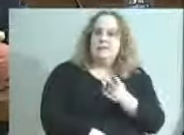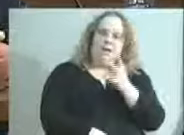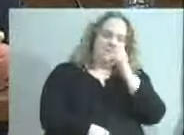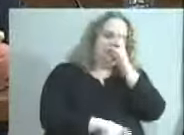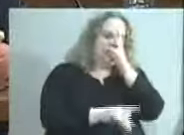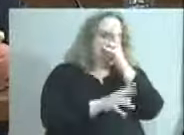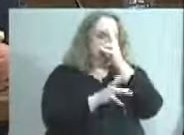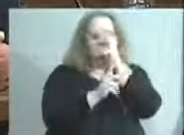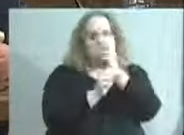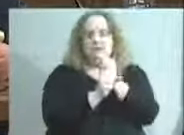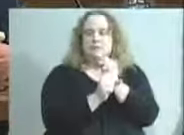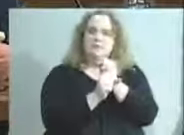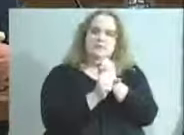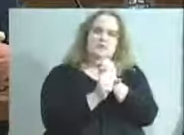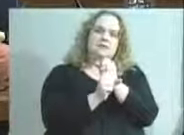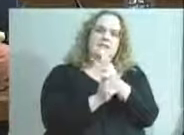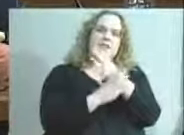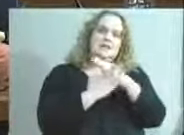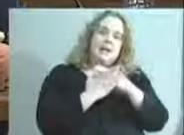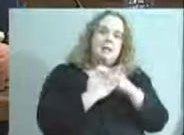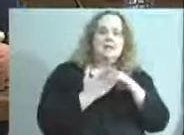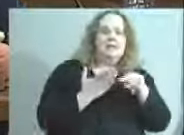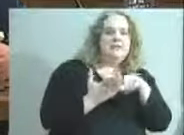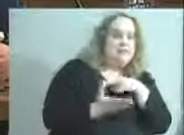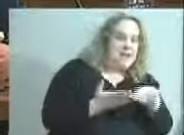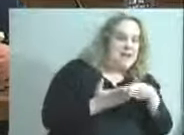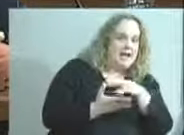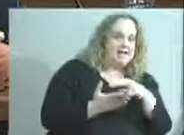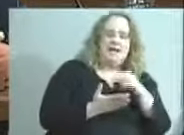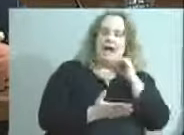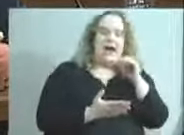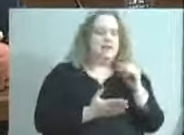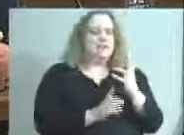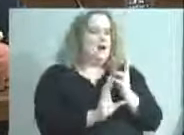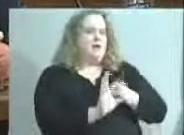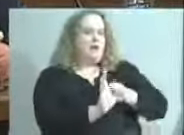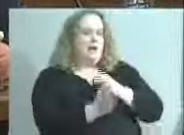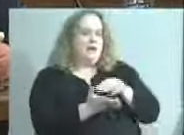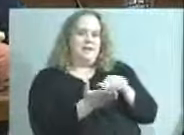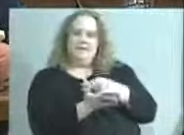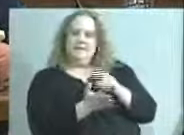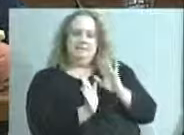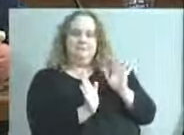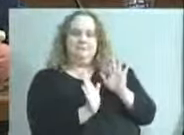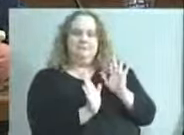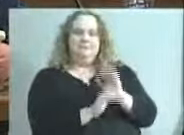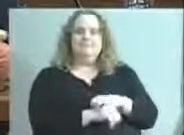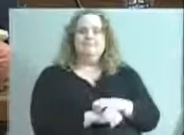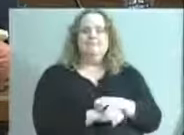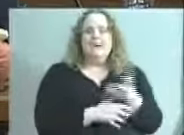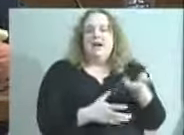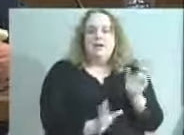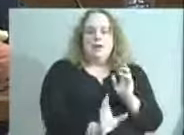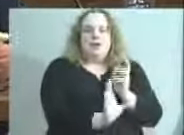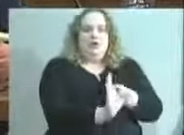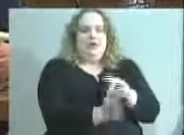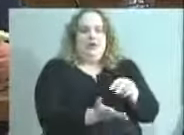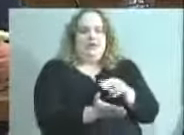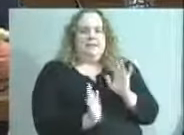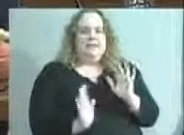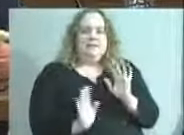and some of us joined in the dancing. I headed out toward the hallway, so I could not be a part of that, but it was